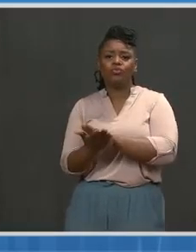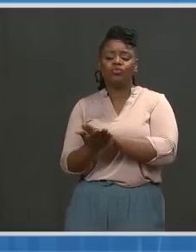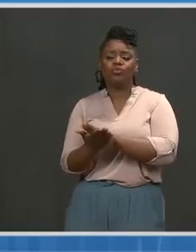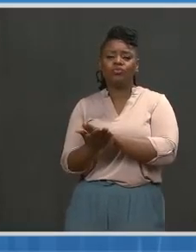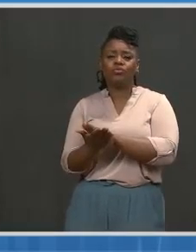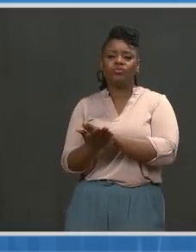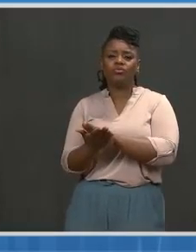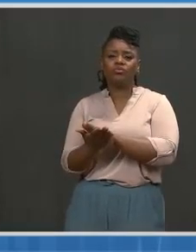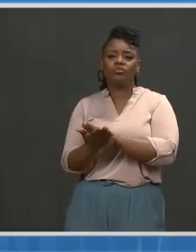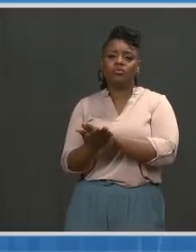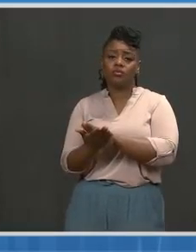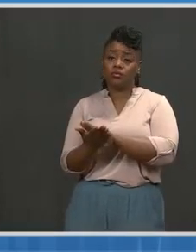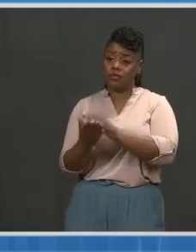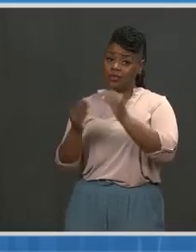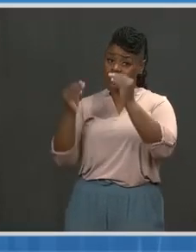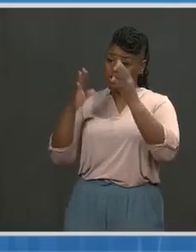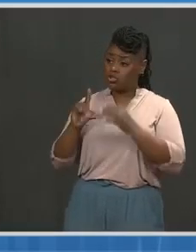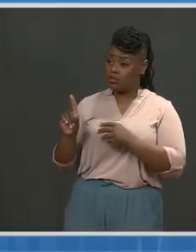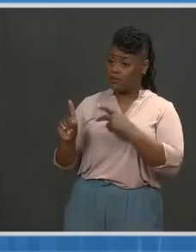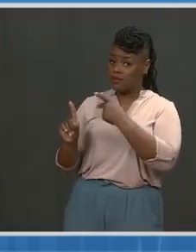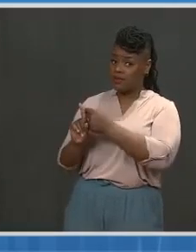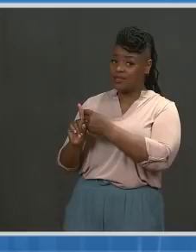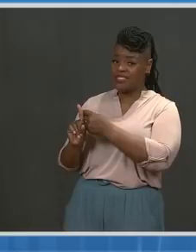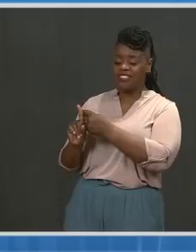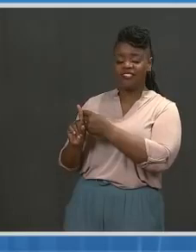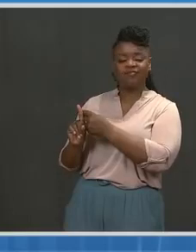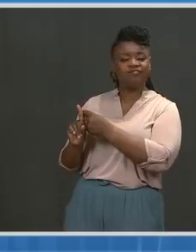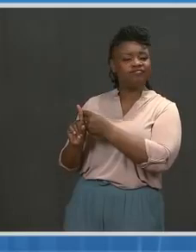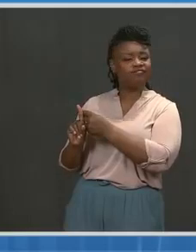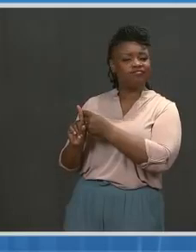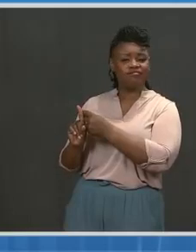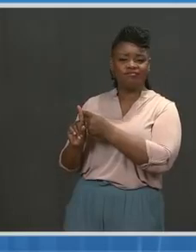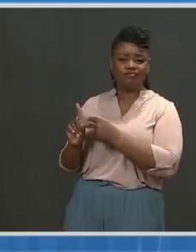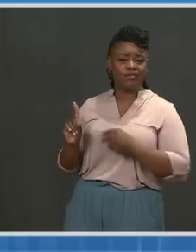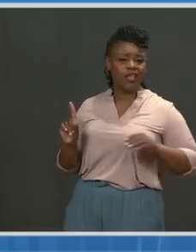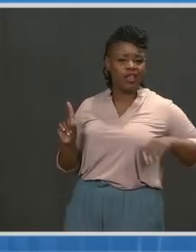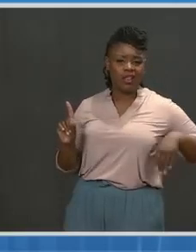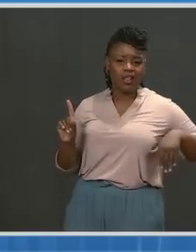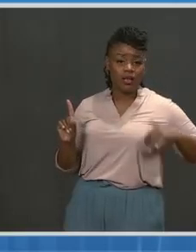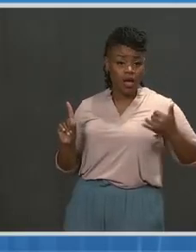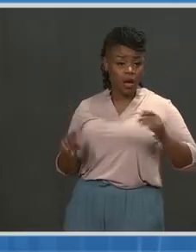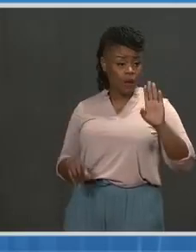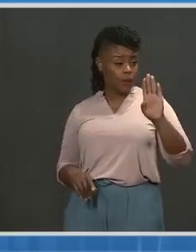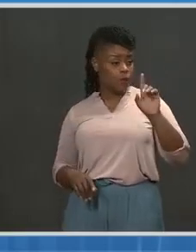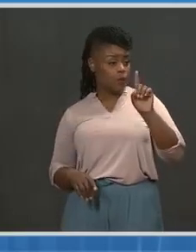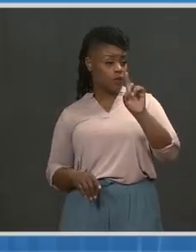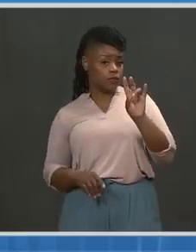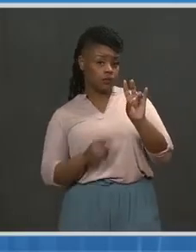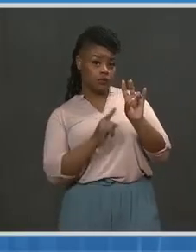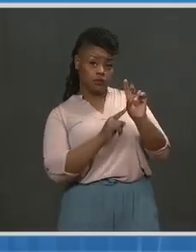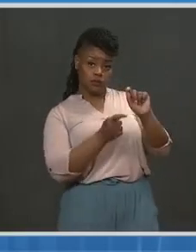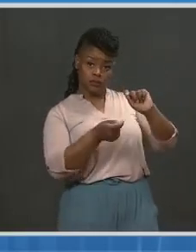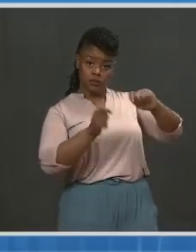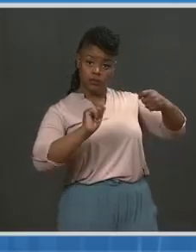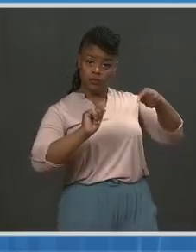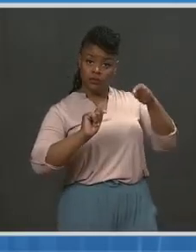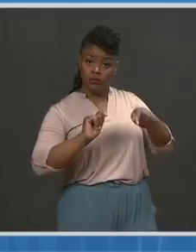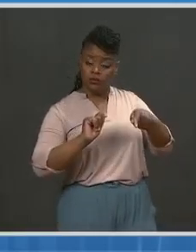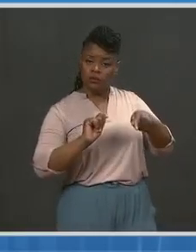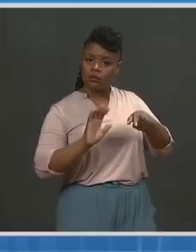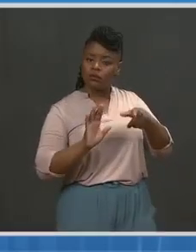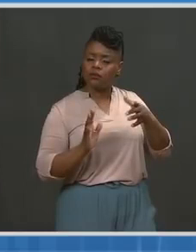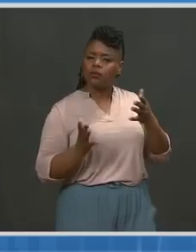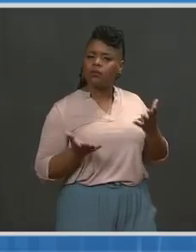-to-face learning earlier this month. And while teachers have been able to get vaccinated, the kids have not. And with the B-117 variant circulating